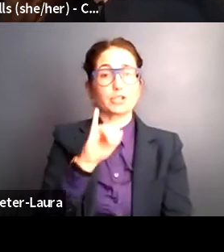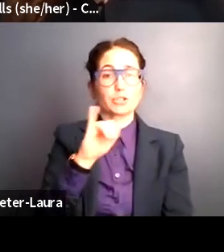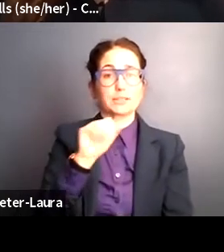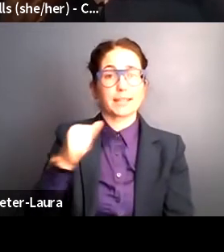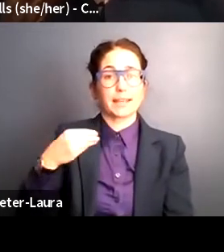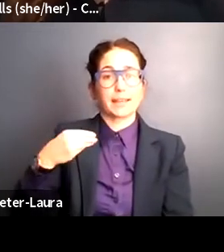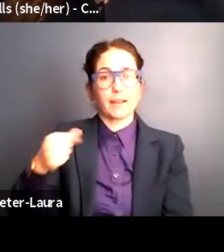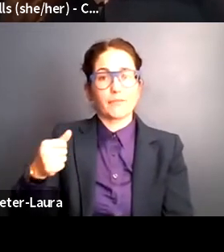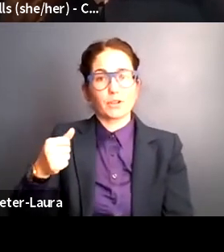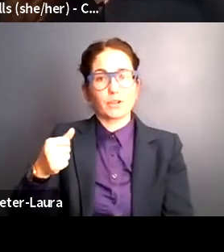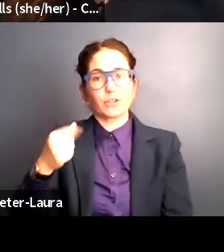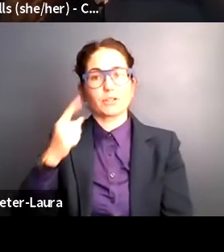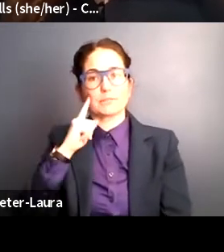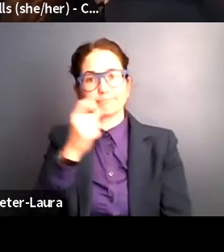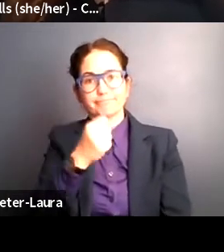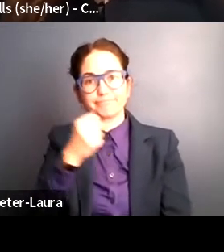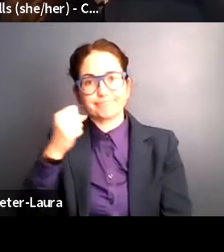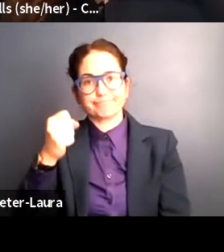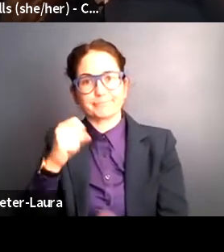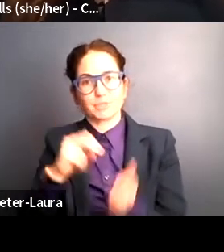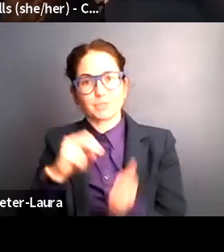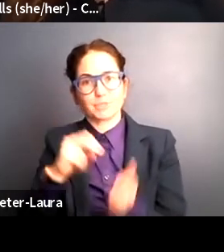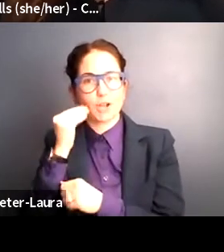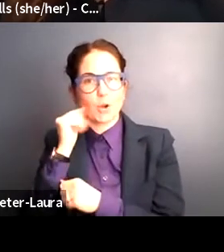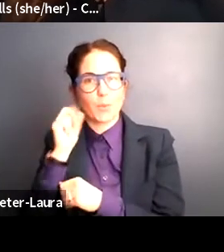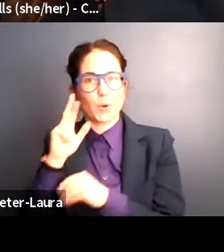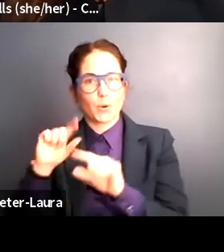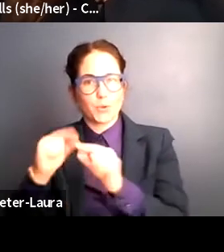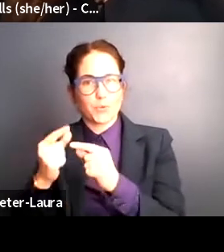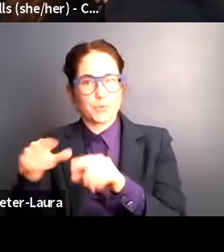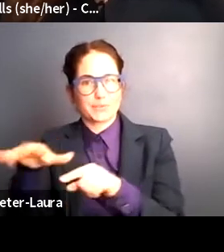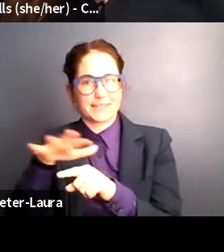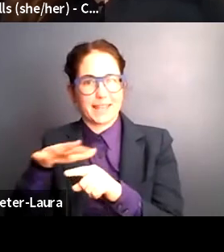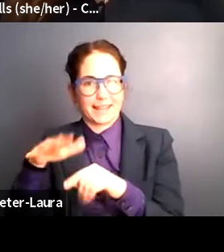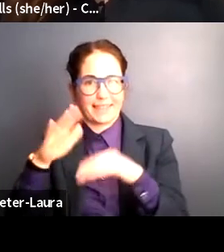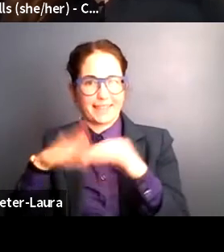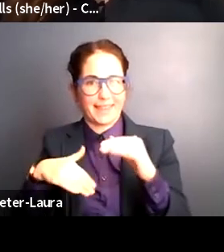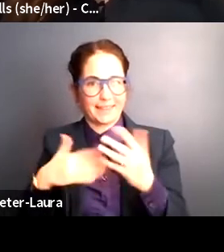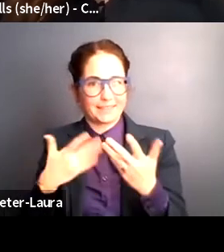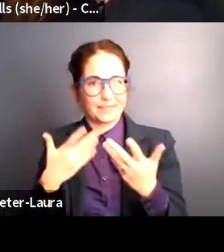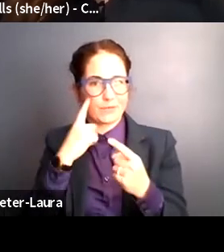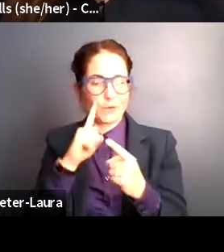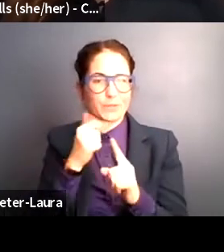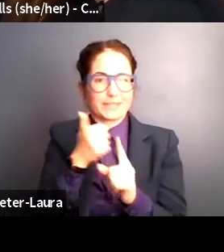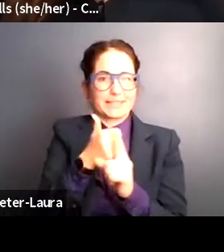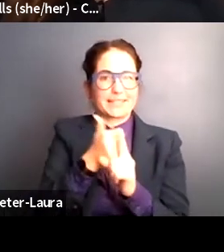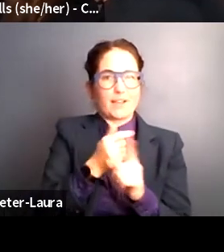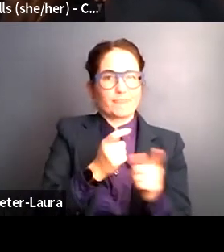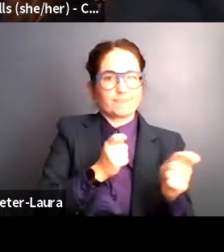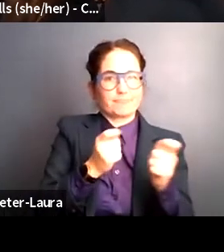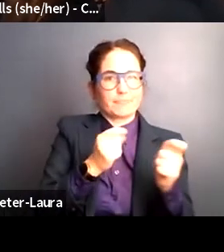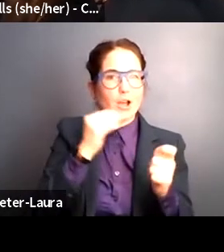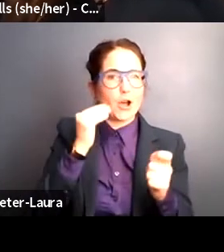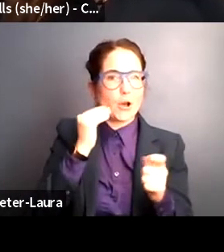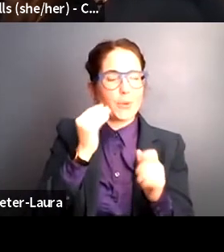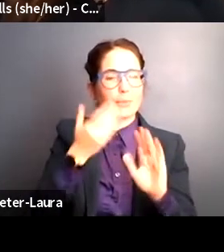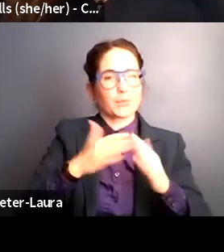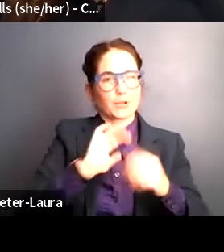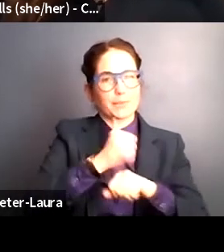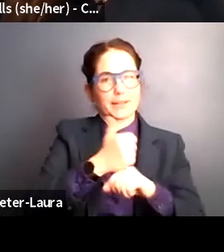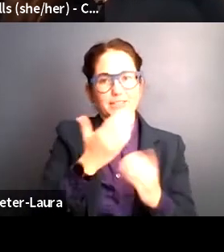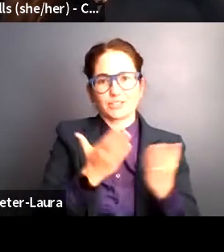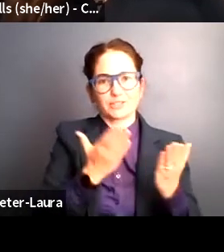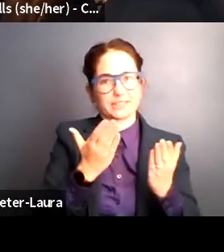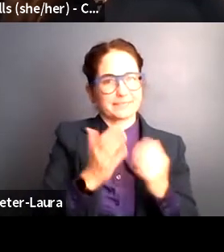into a nursing home or congregate setting than it is to facilitate self-directed home and community-based services.